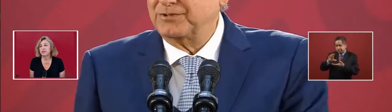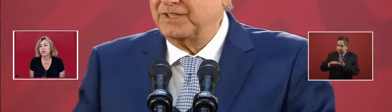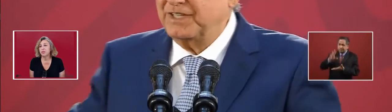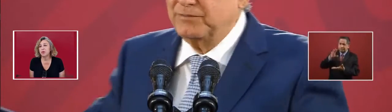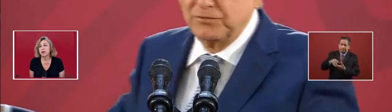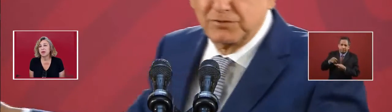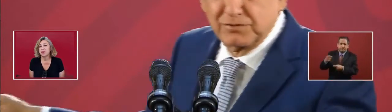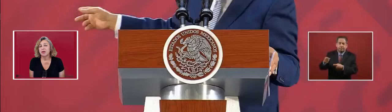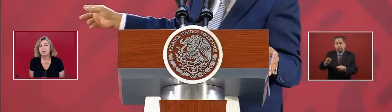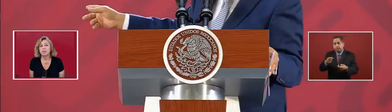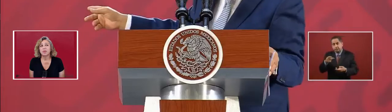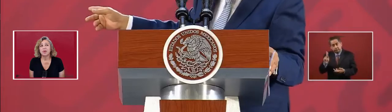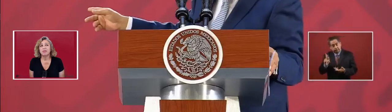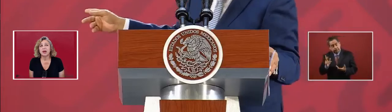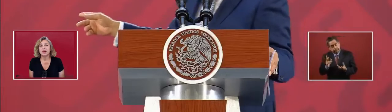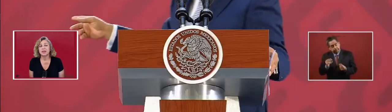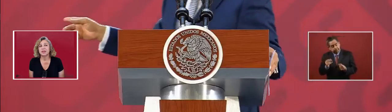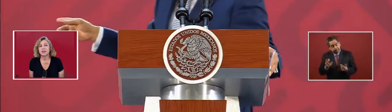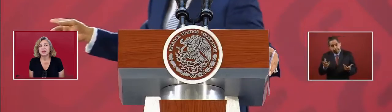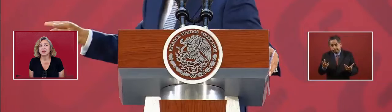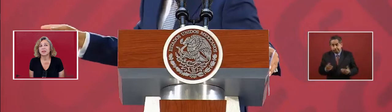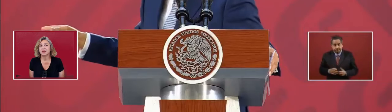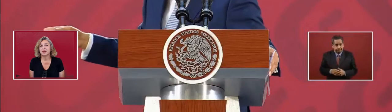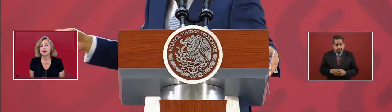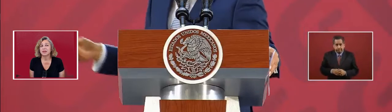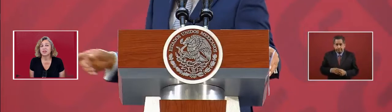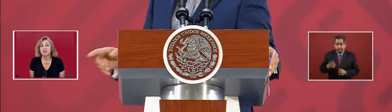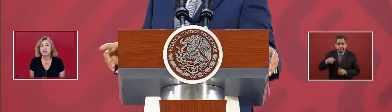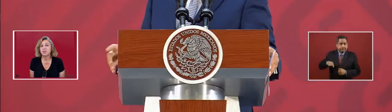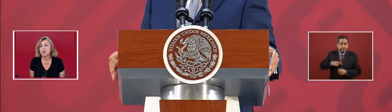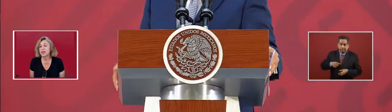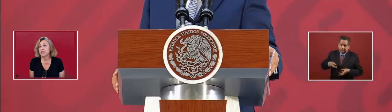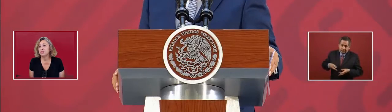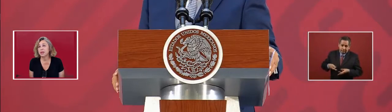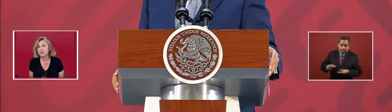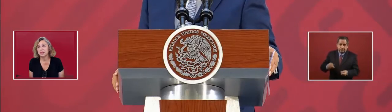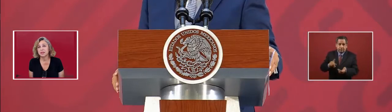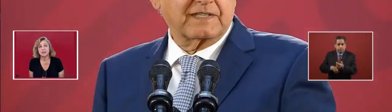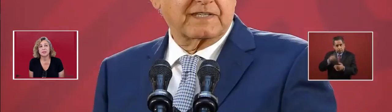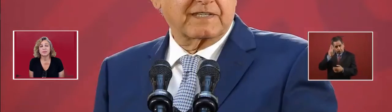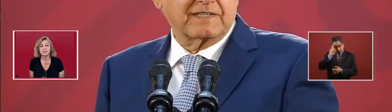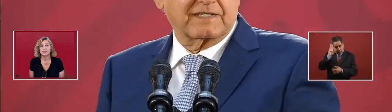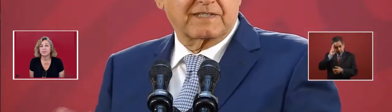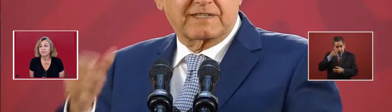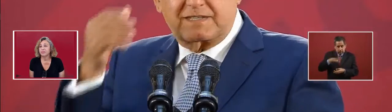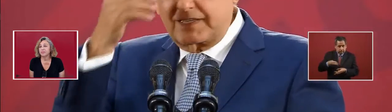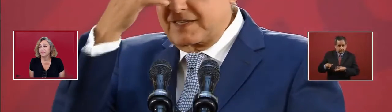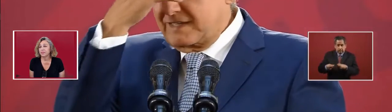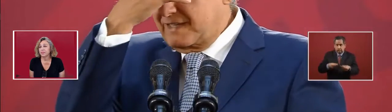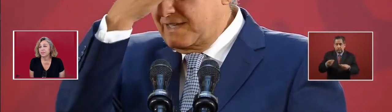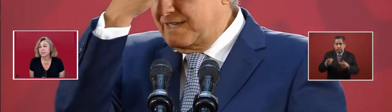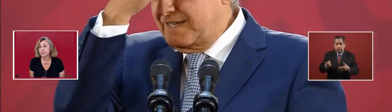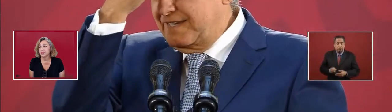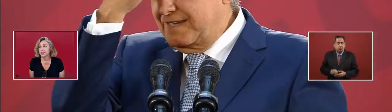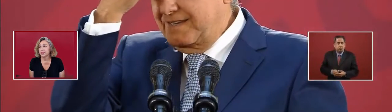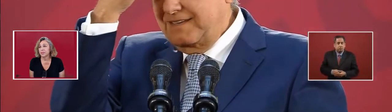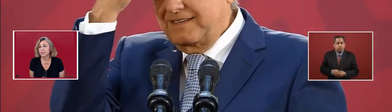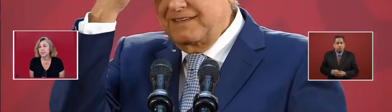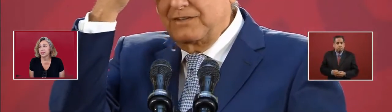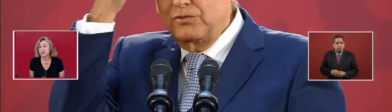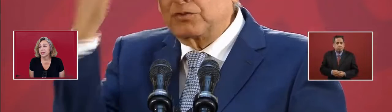be able to give you more, but we've got so many expenses that